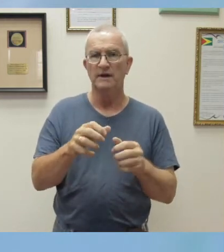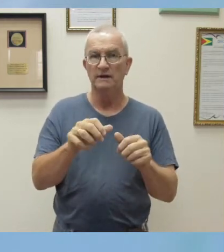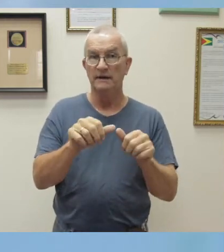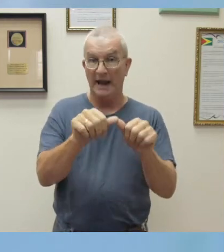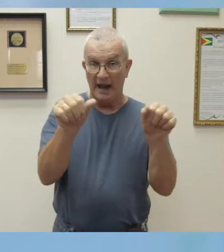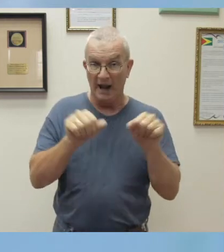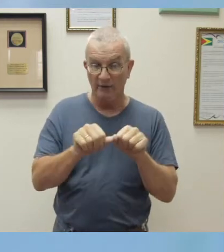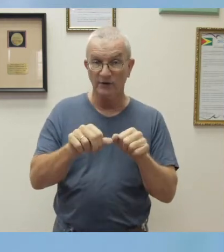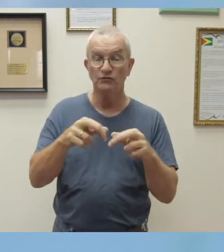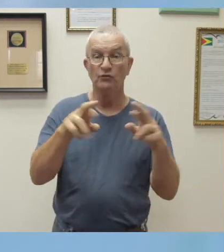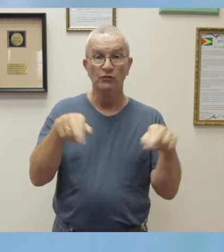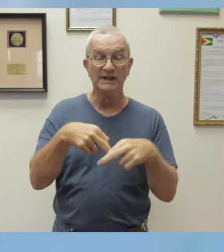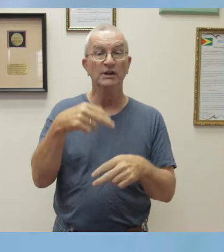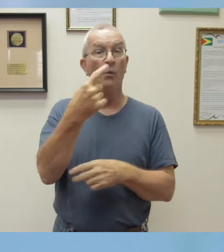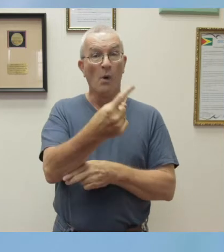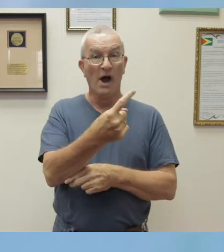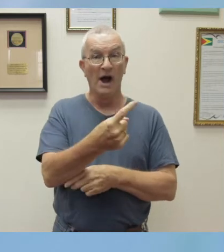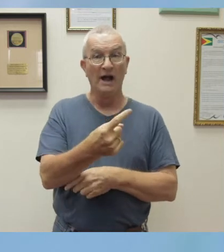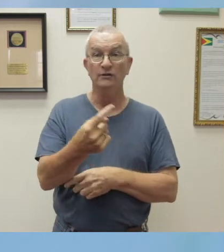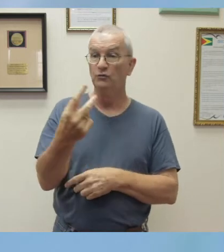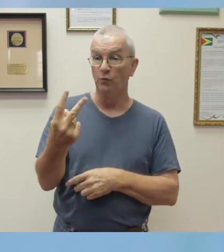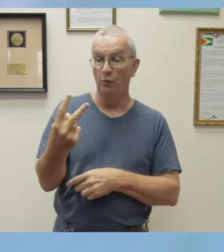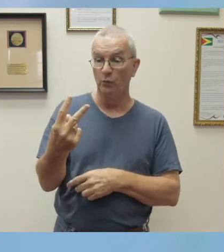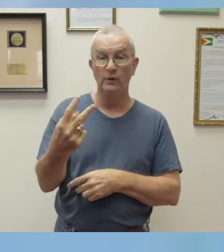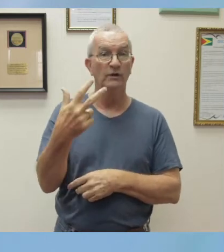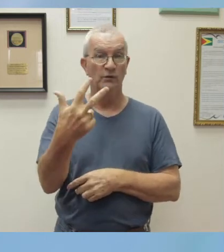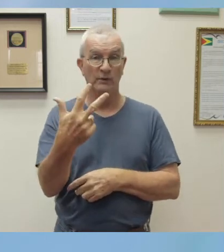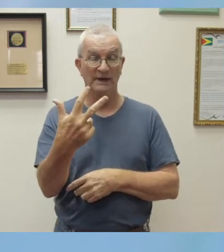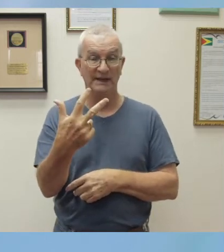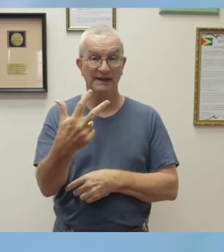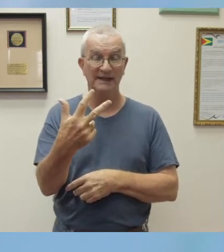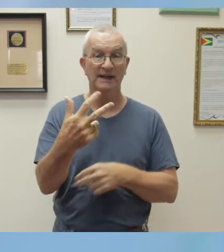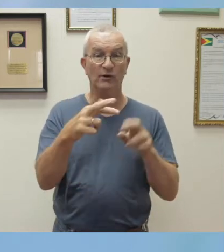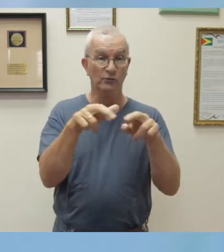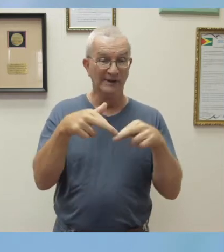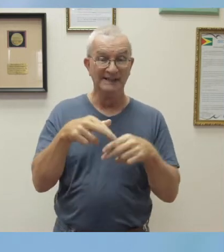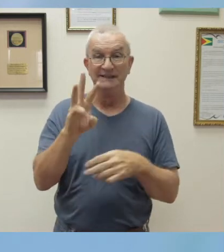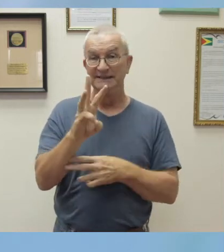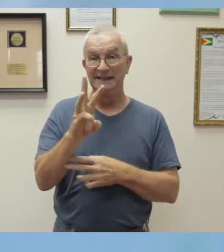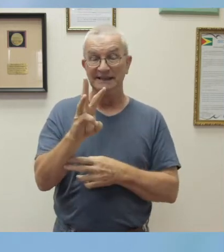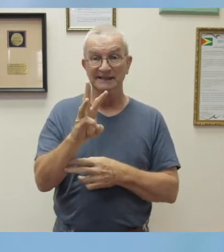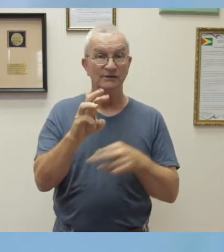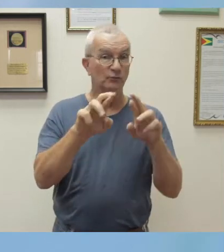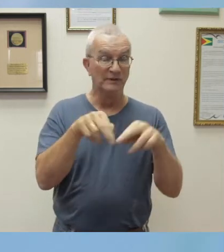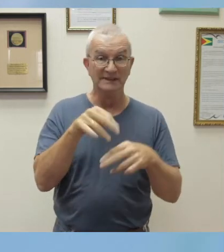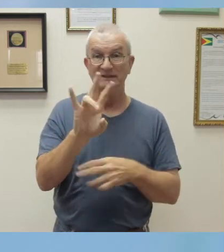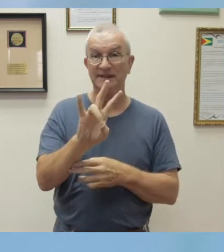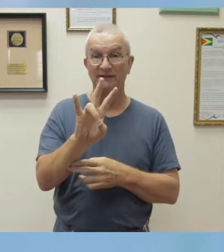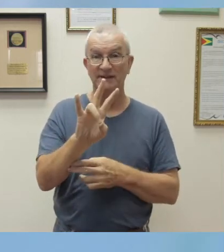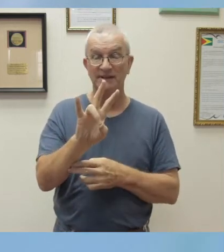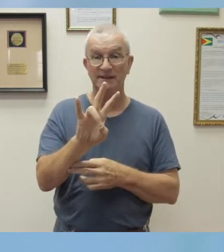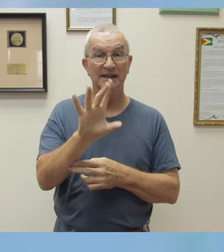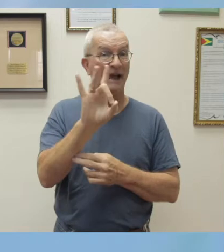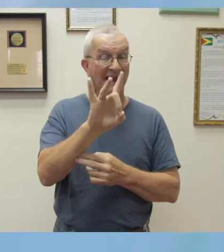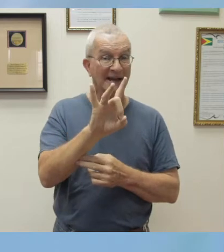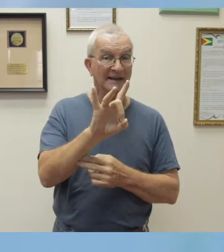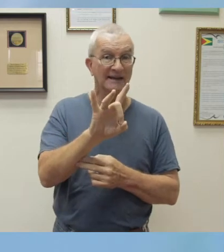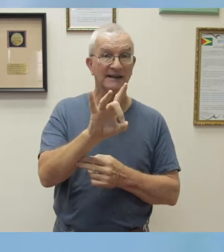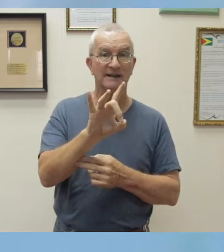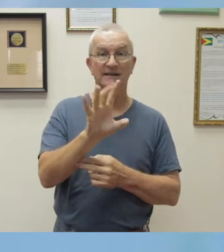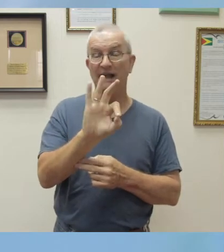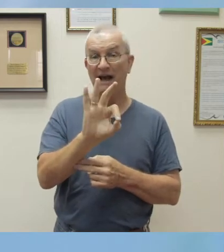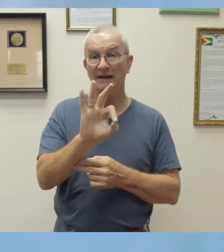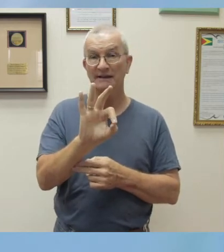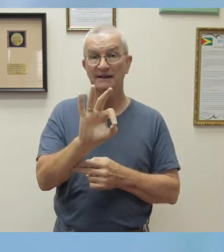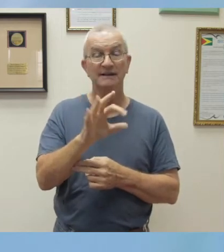3, 6, 7, 8, 9, and